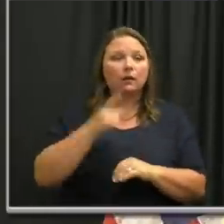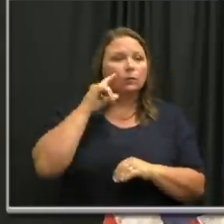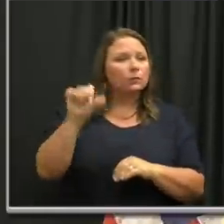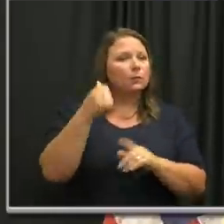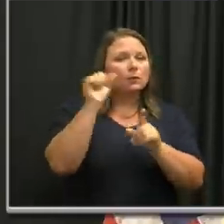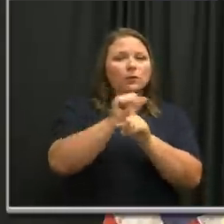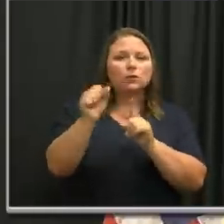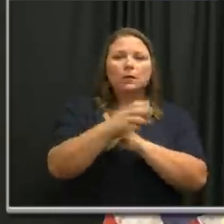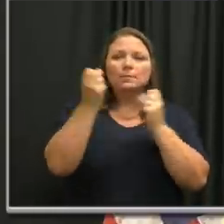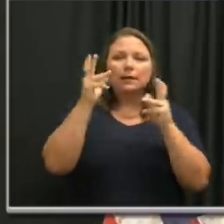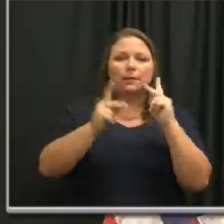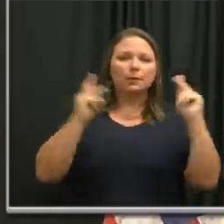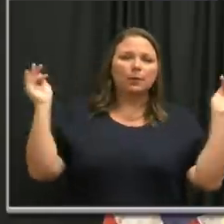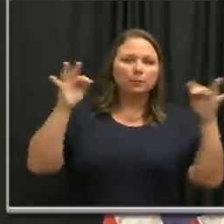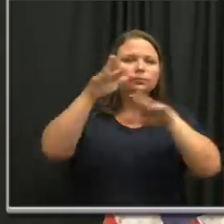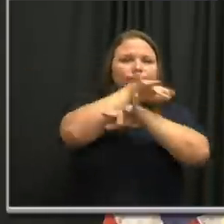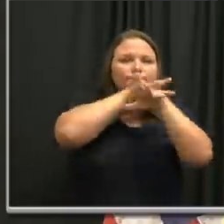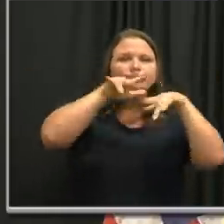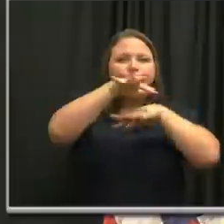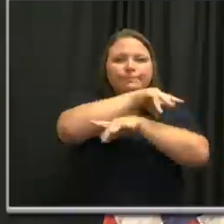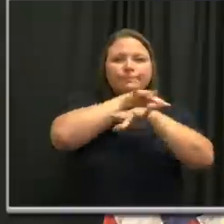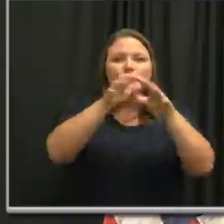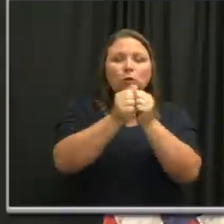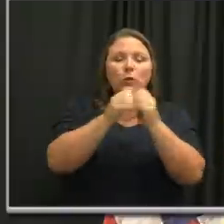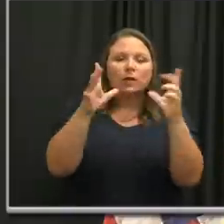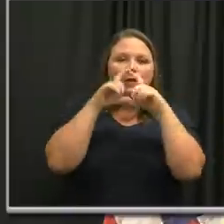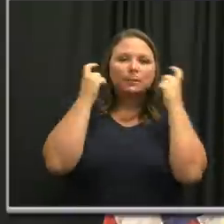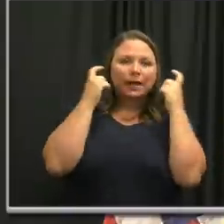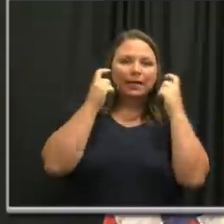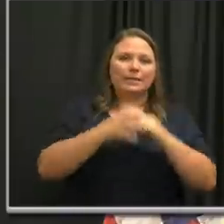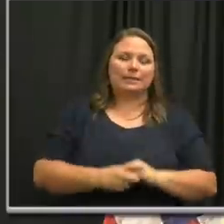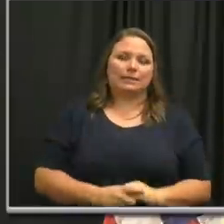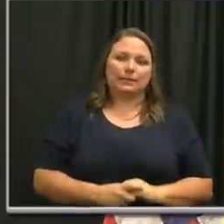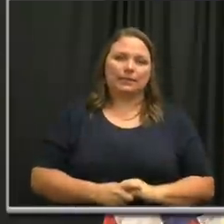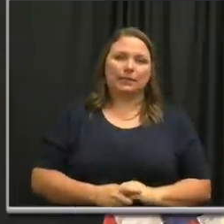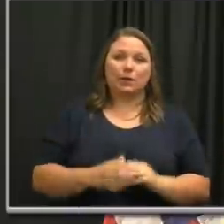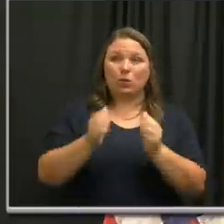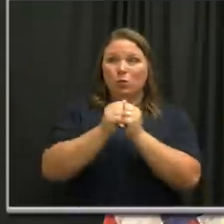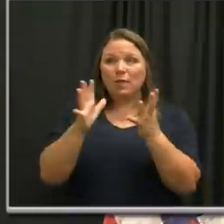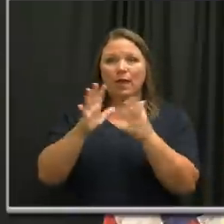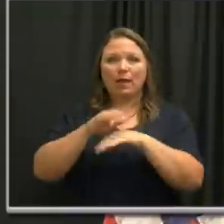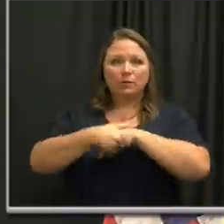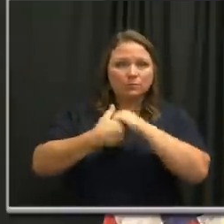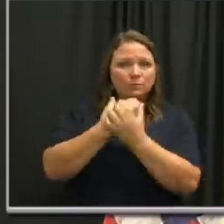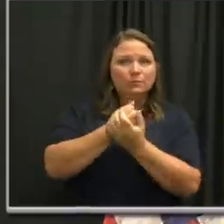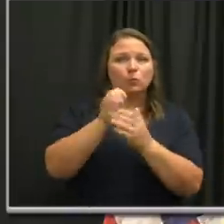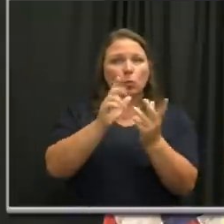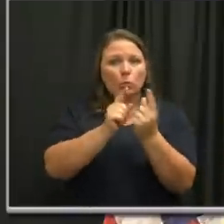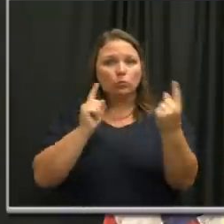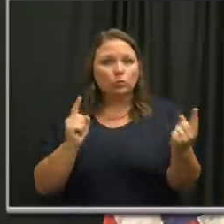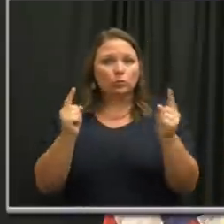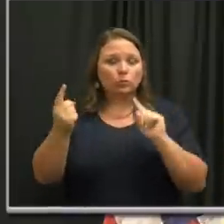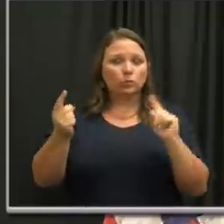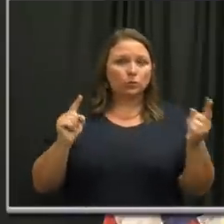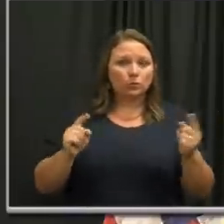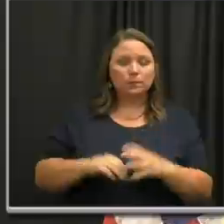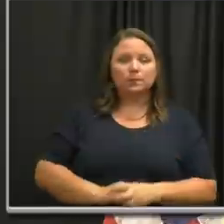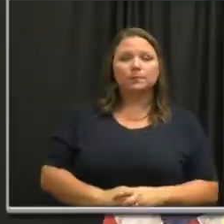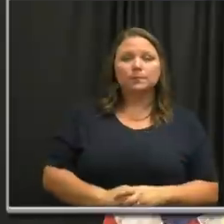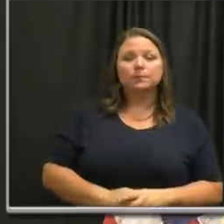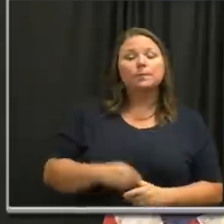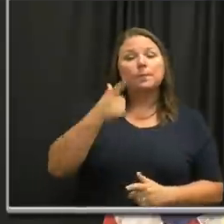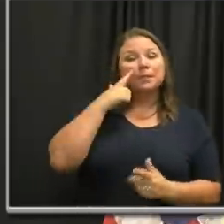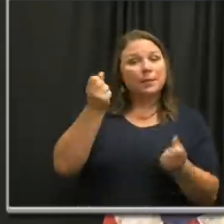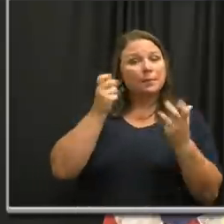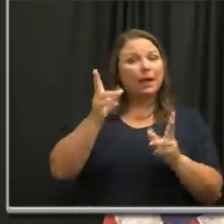situation where large groups of people gather without wearing face coverings and without practicing social distancing. And because so